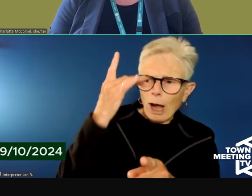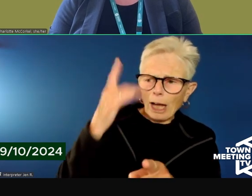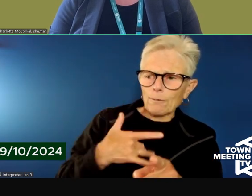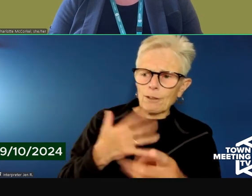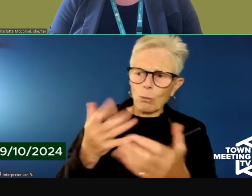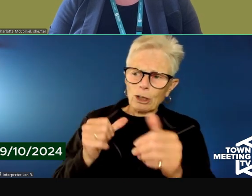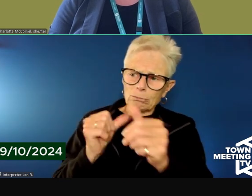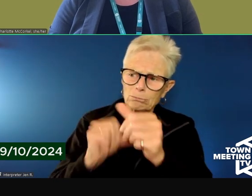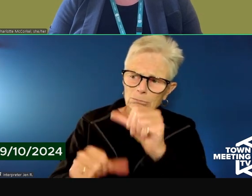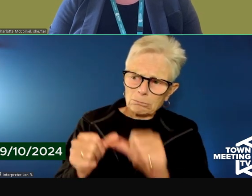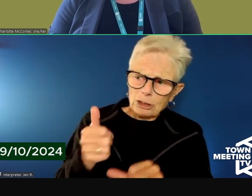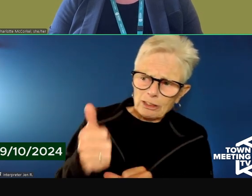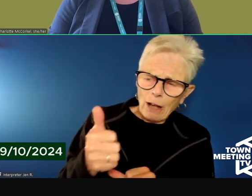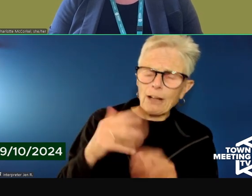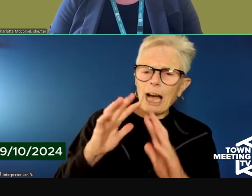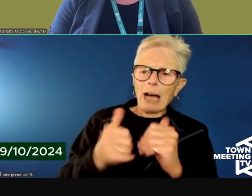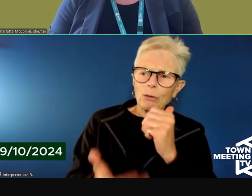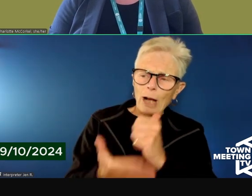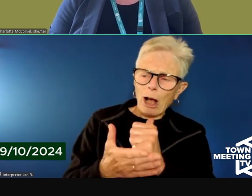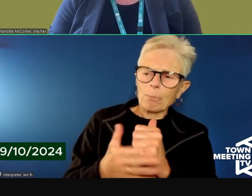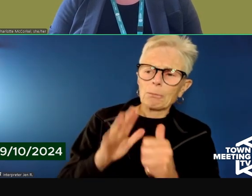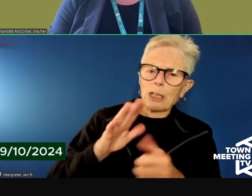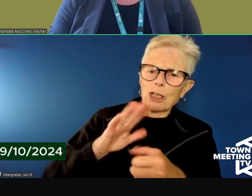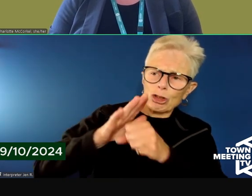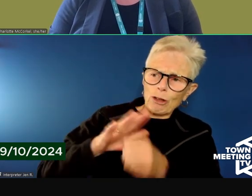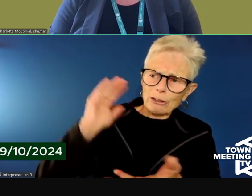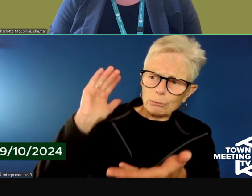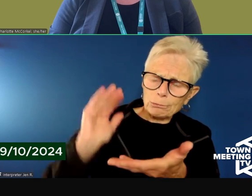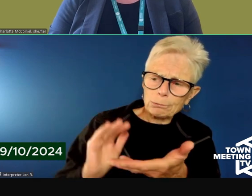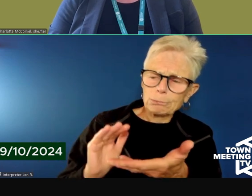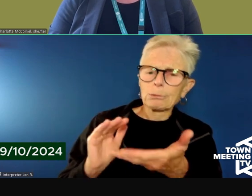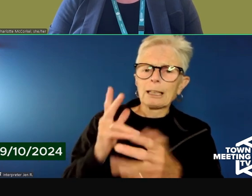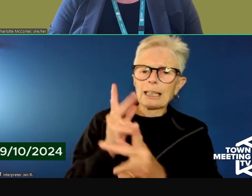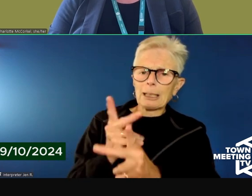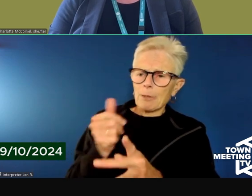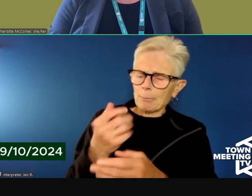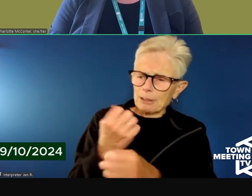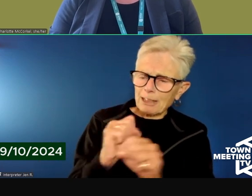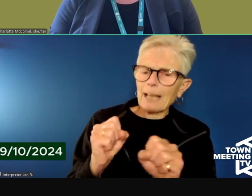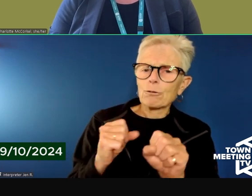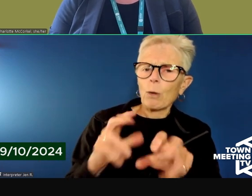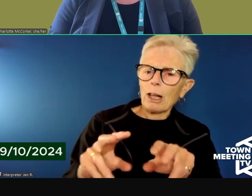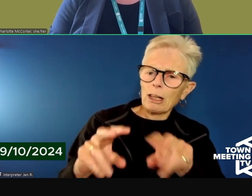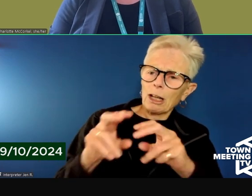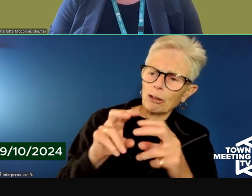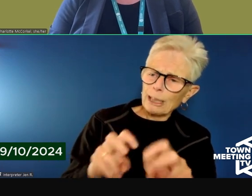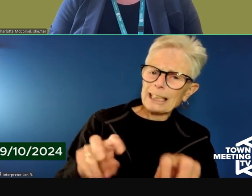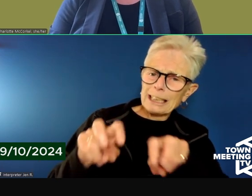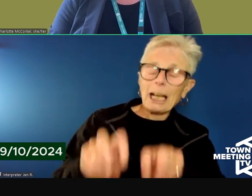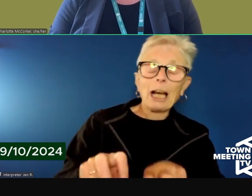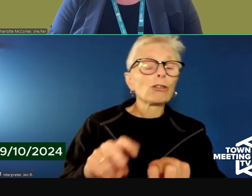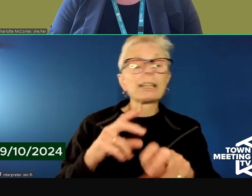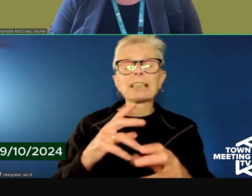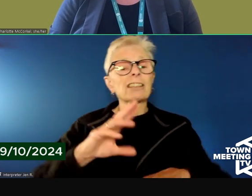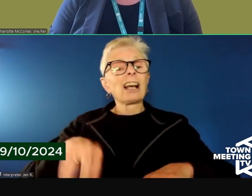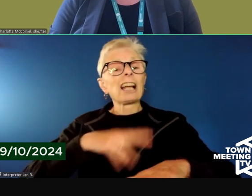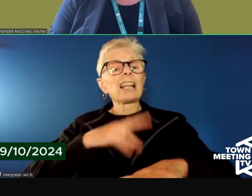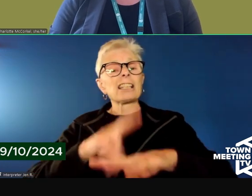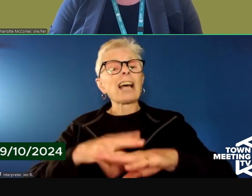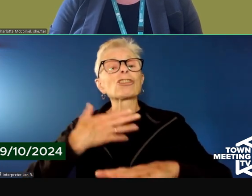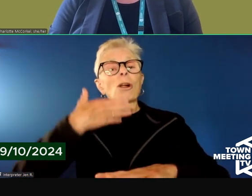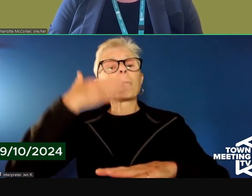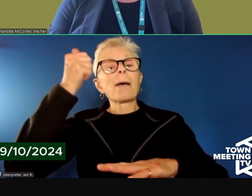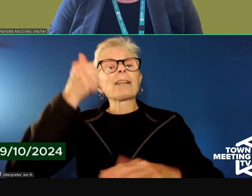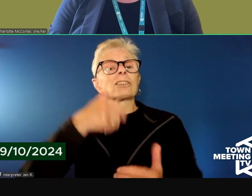help to alleviate stress or to help keep someone safe. And again, this is considered a national best practice in suicide